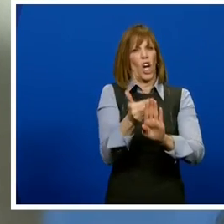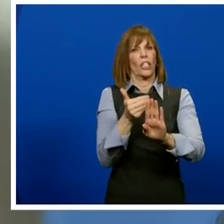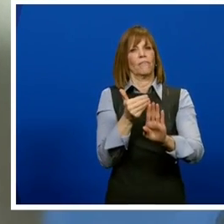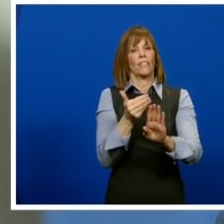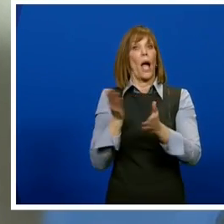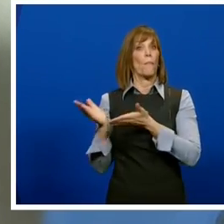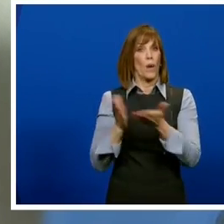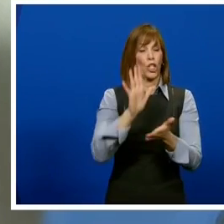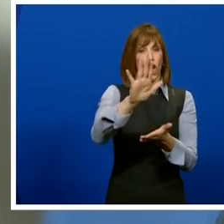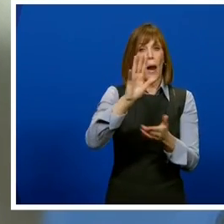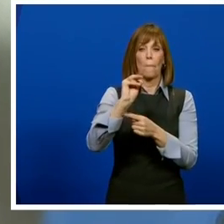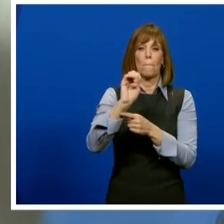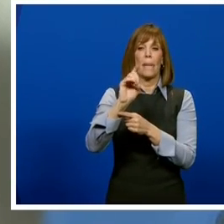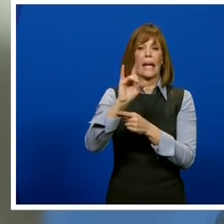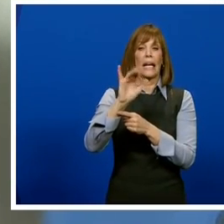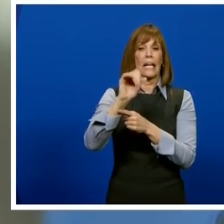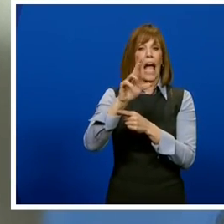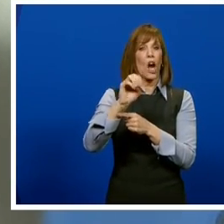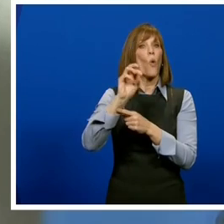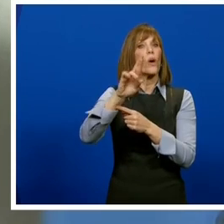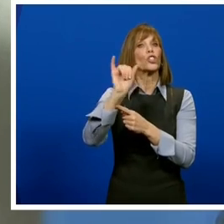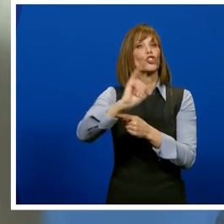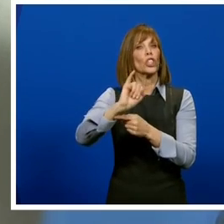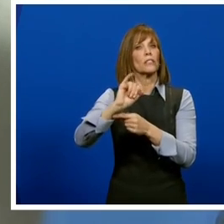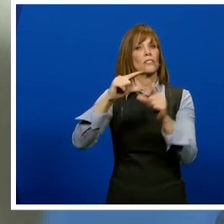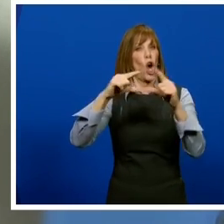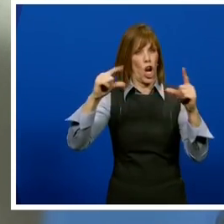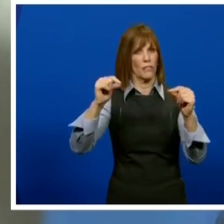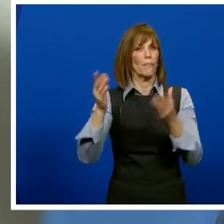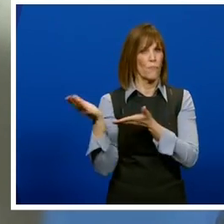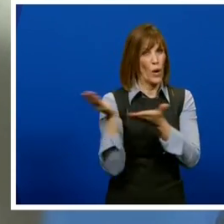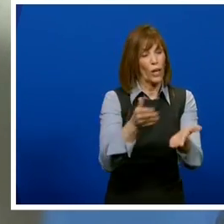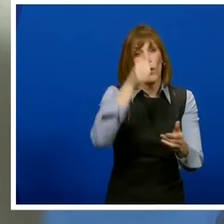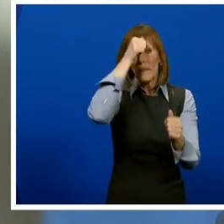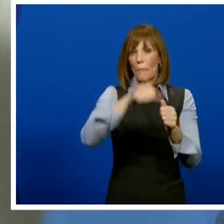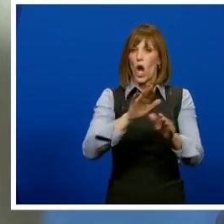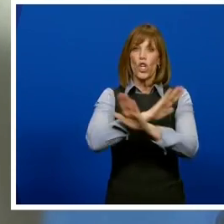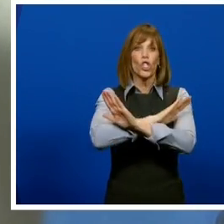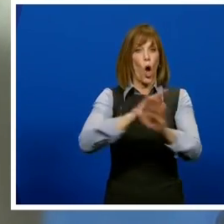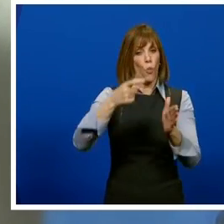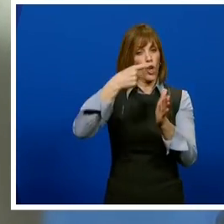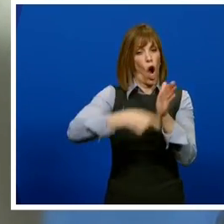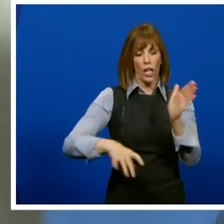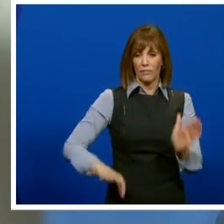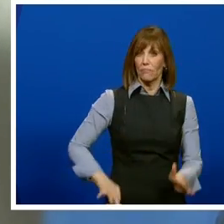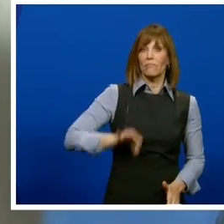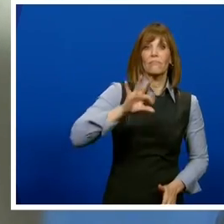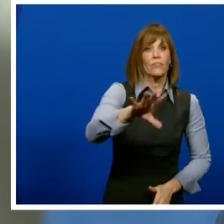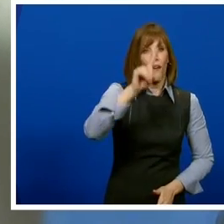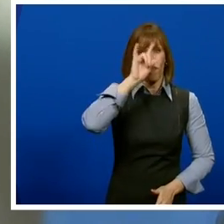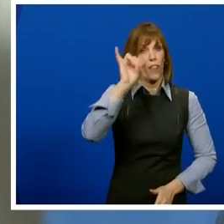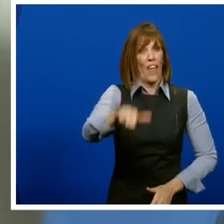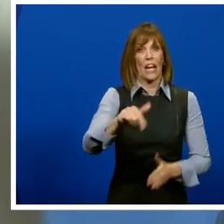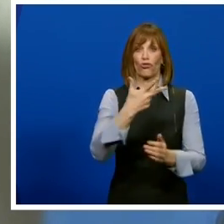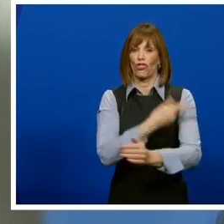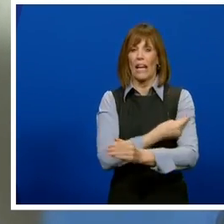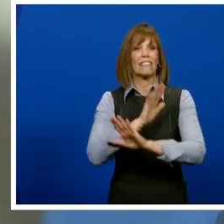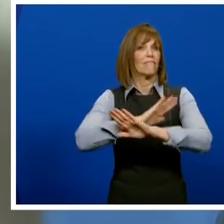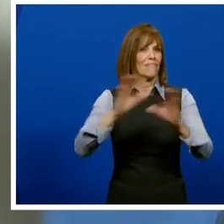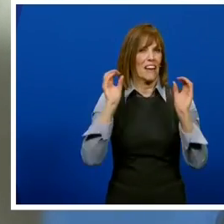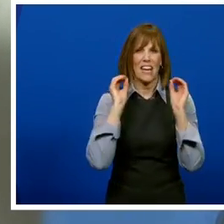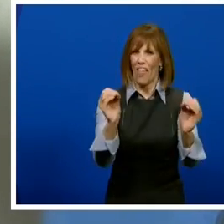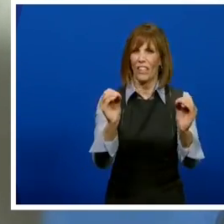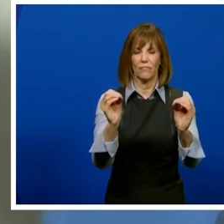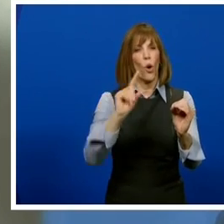and bring your Medicare or insurance card if possible. Remember, there is no cost to you, the individual, who is receiving the vaccine.